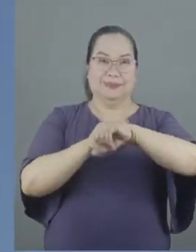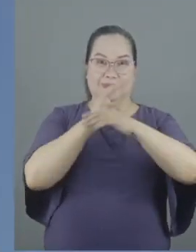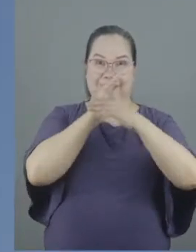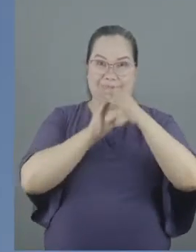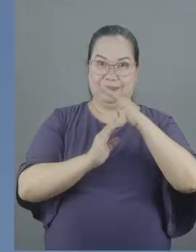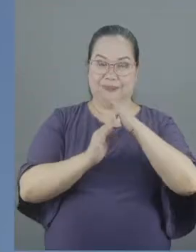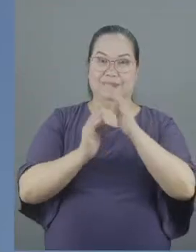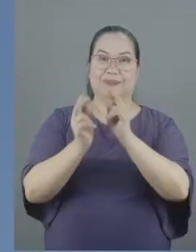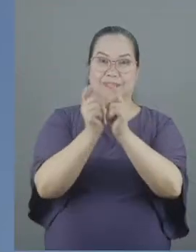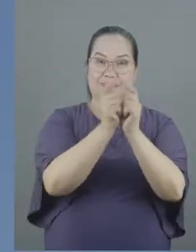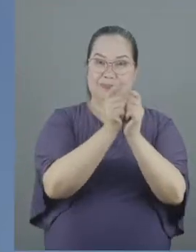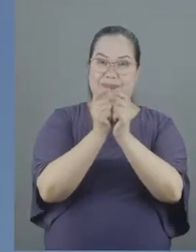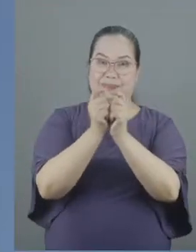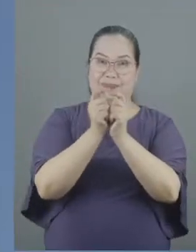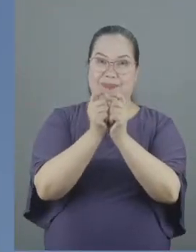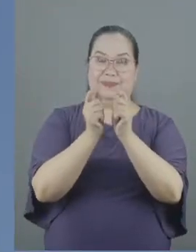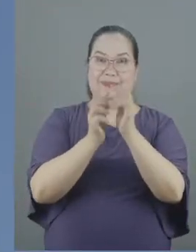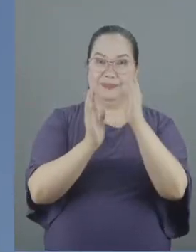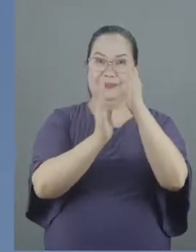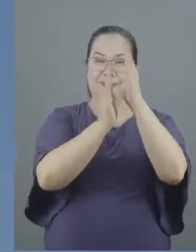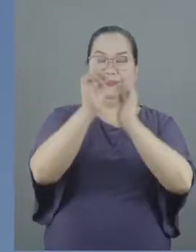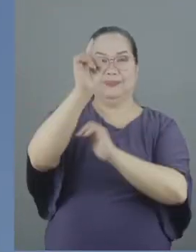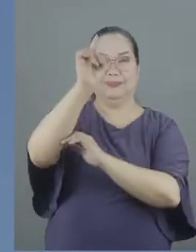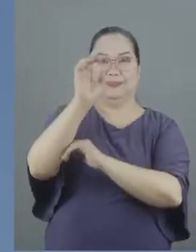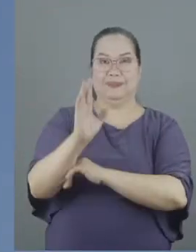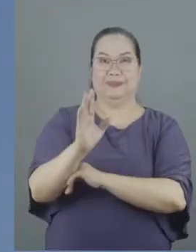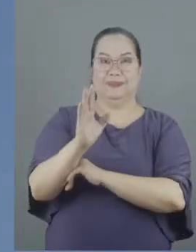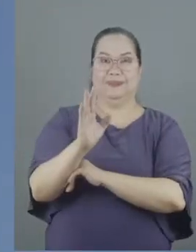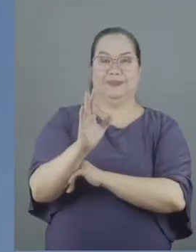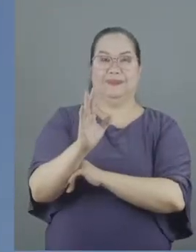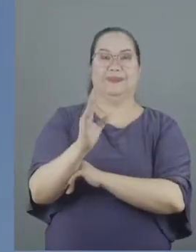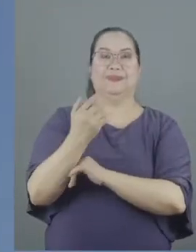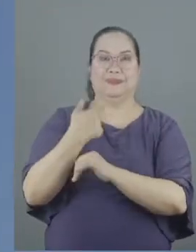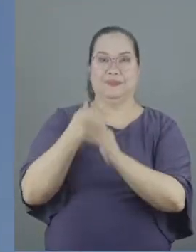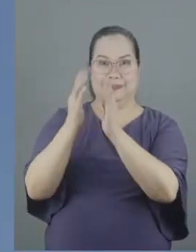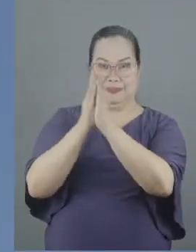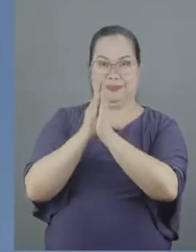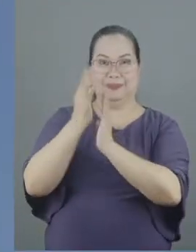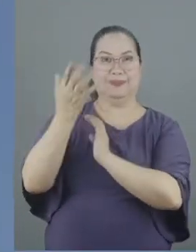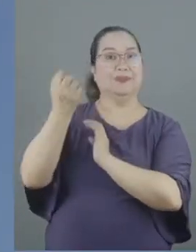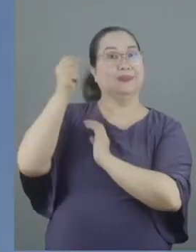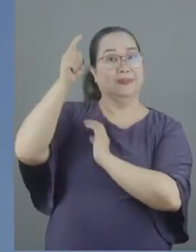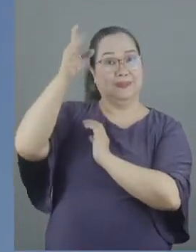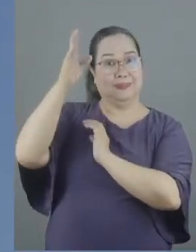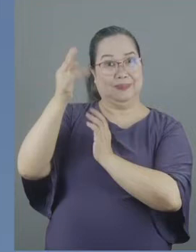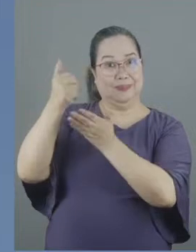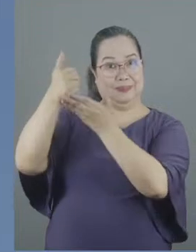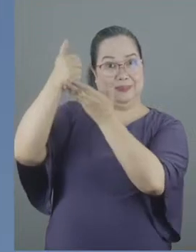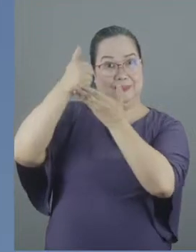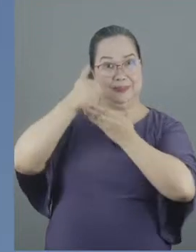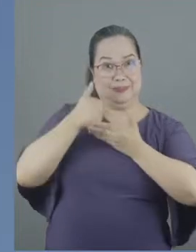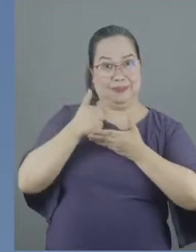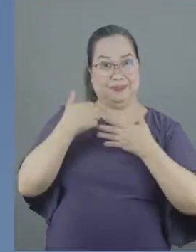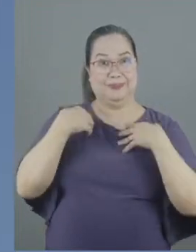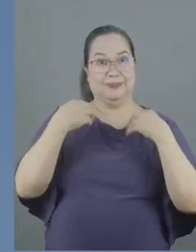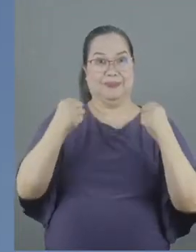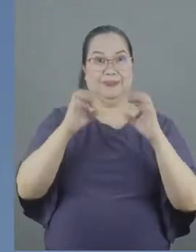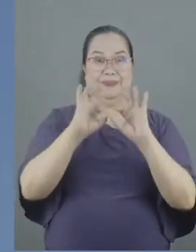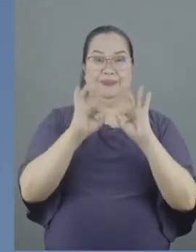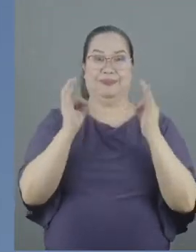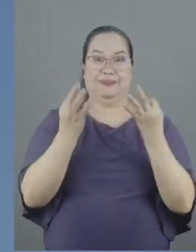together to approach God and ask for his help to heal our family.